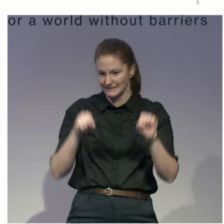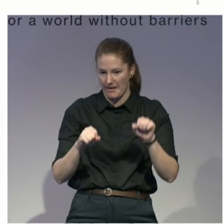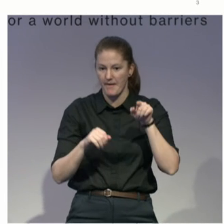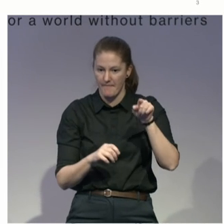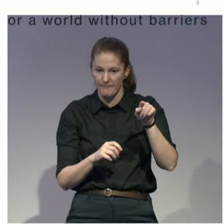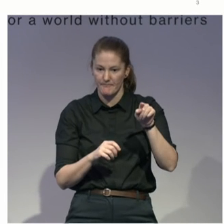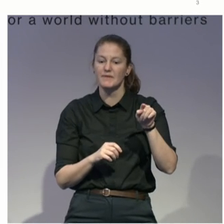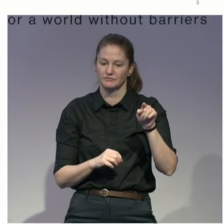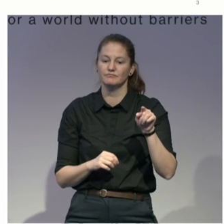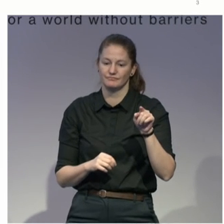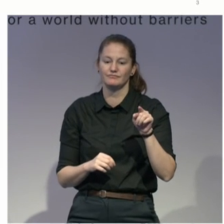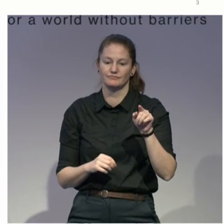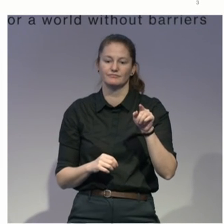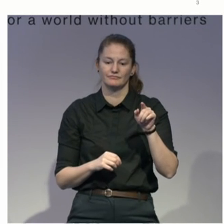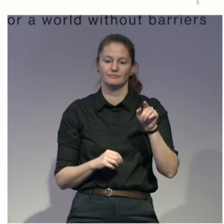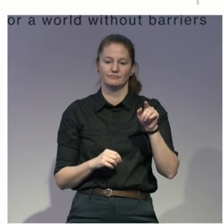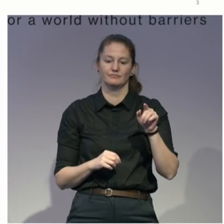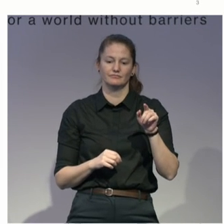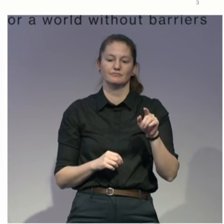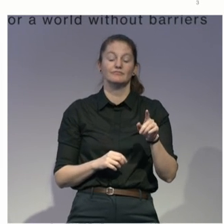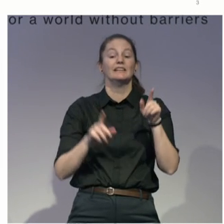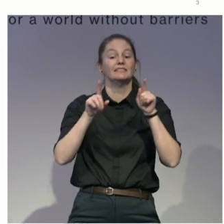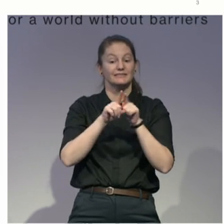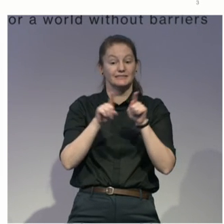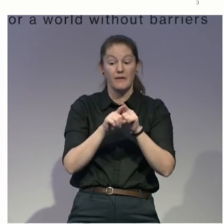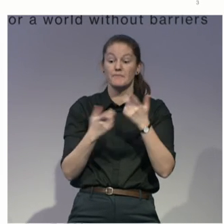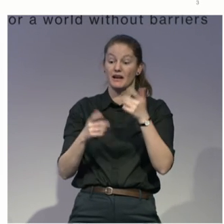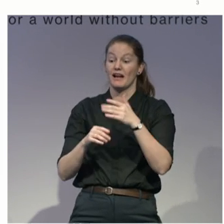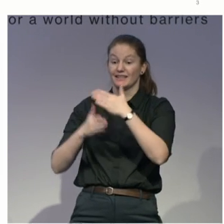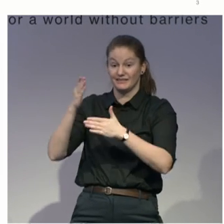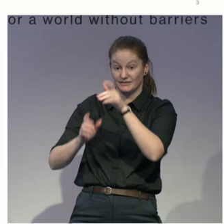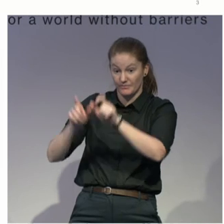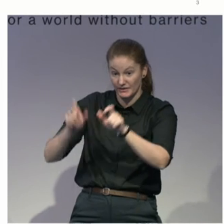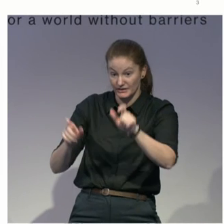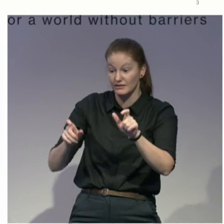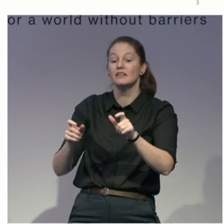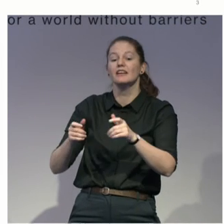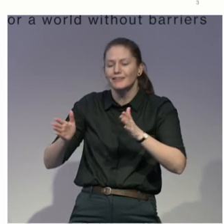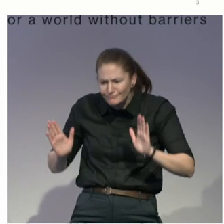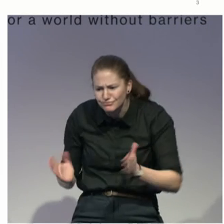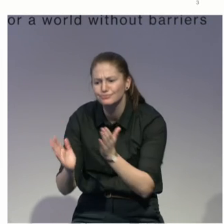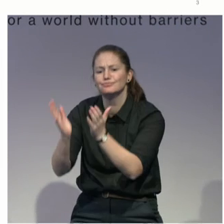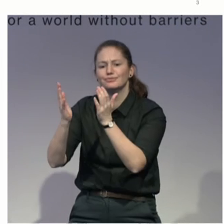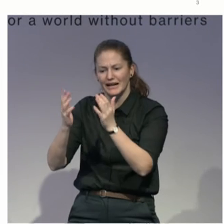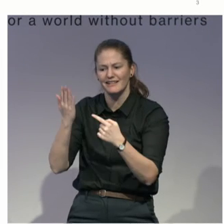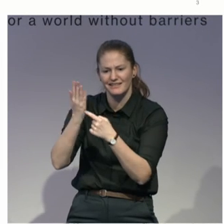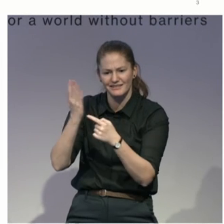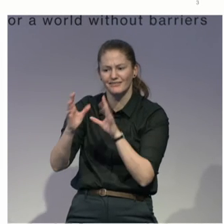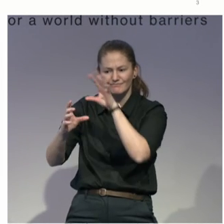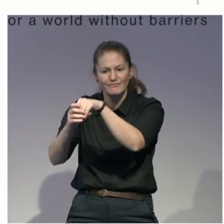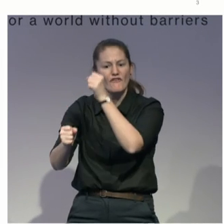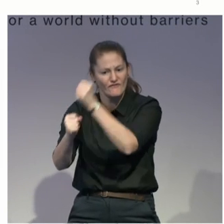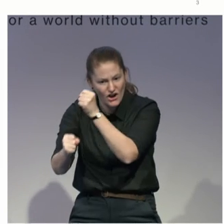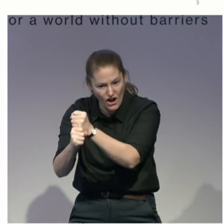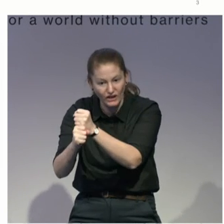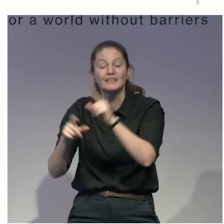persons with disabilities, providing them with the skills to take on the job opportunities. And we work with the employers in terms of raising